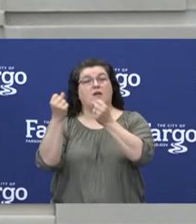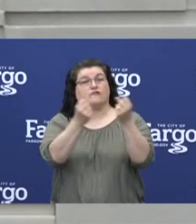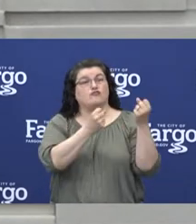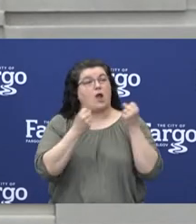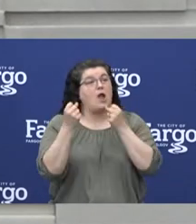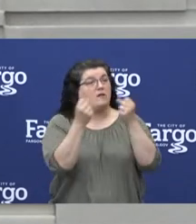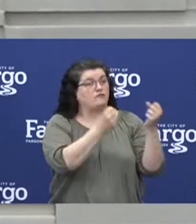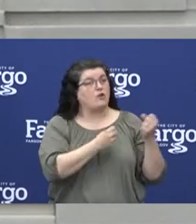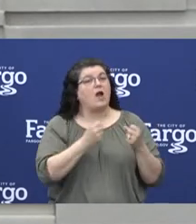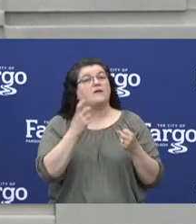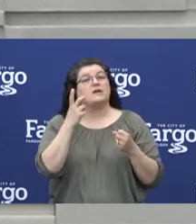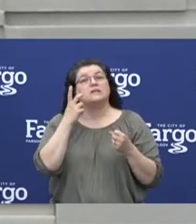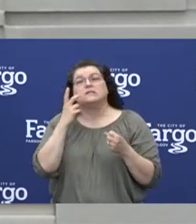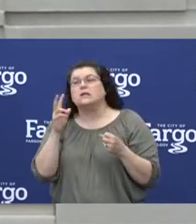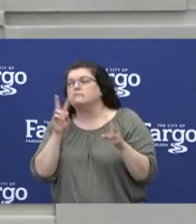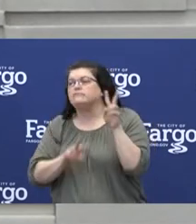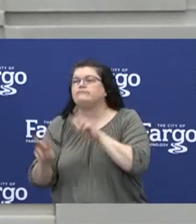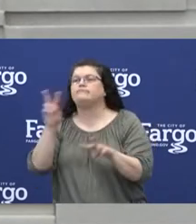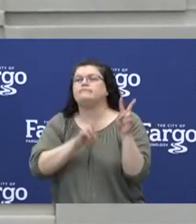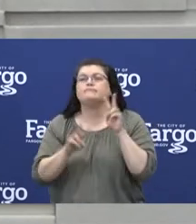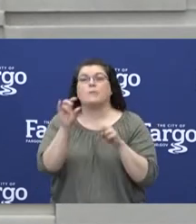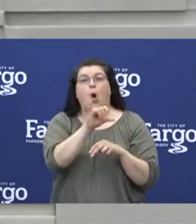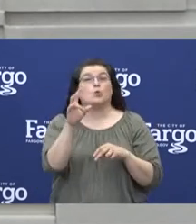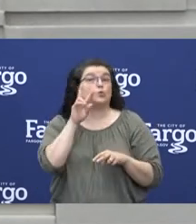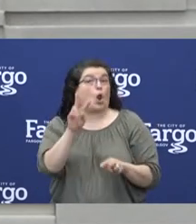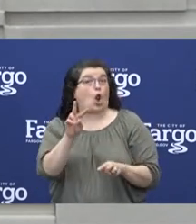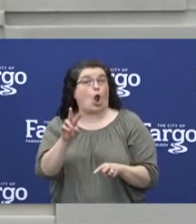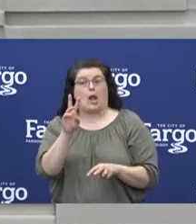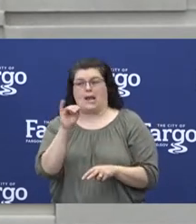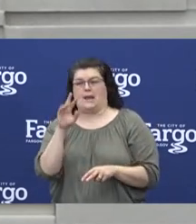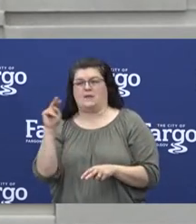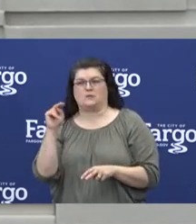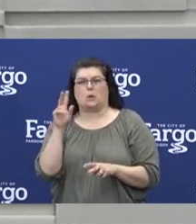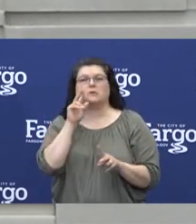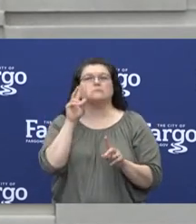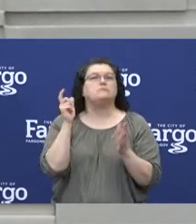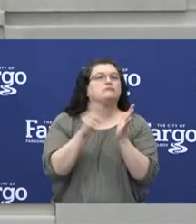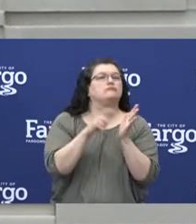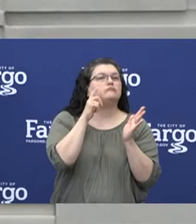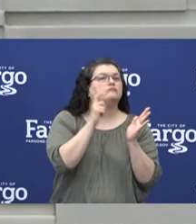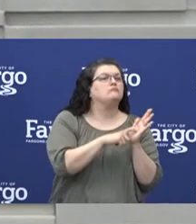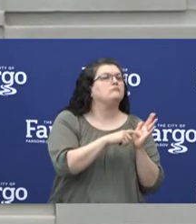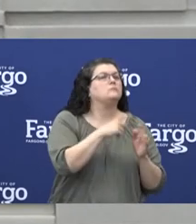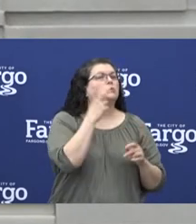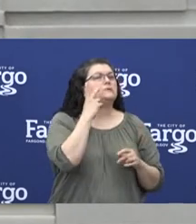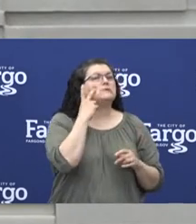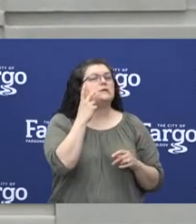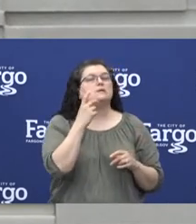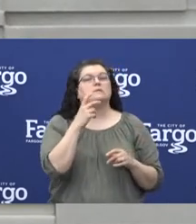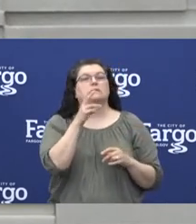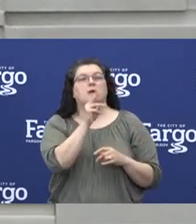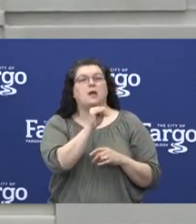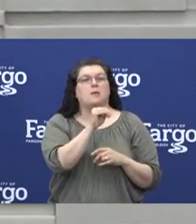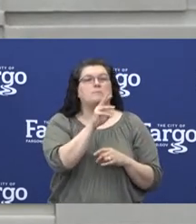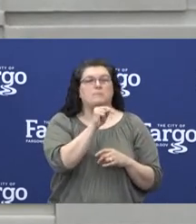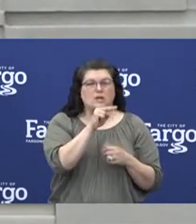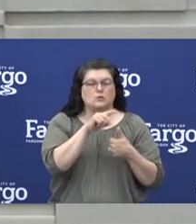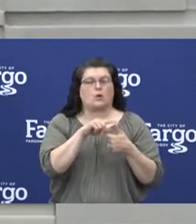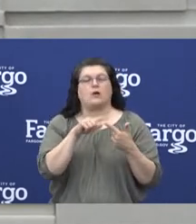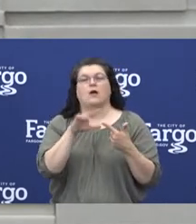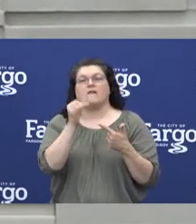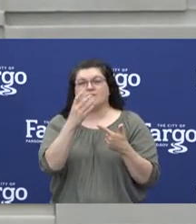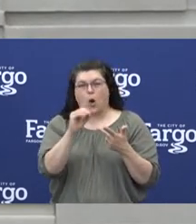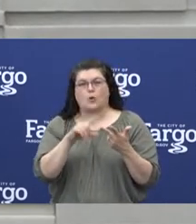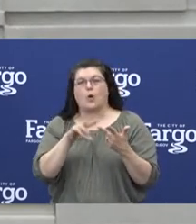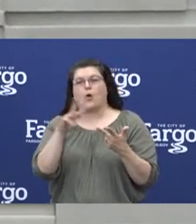He sneaks up peaks in Minnesota, as well as North Dakota. He checks out West Fargo and Fargo. And I'm happy to say he says that